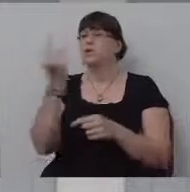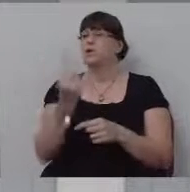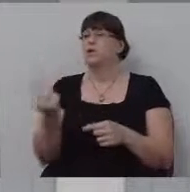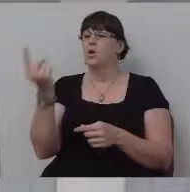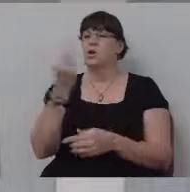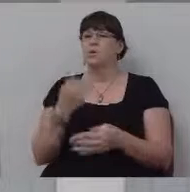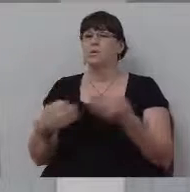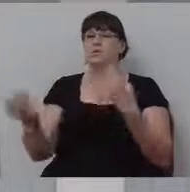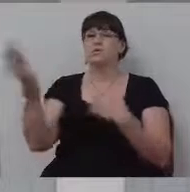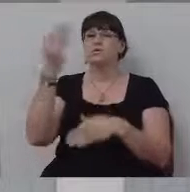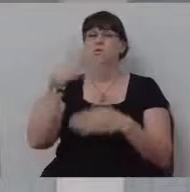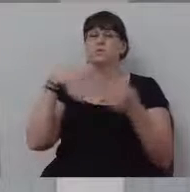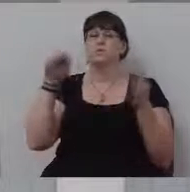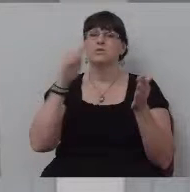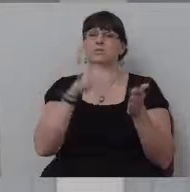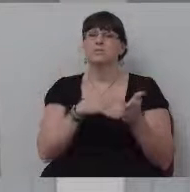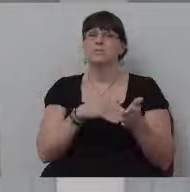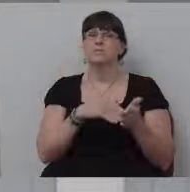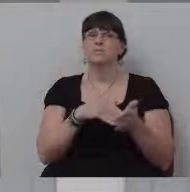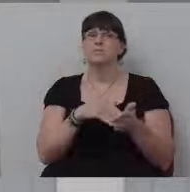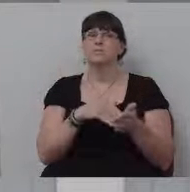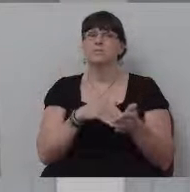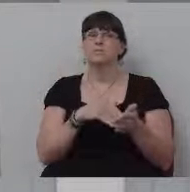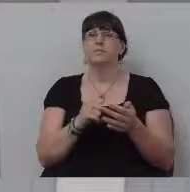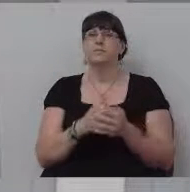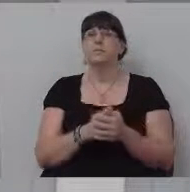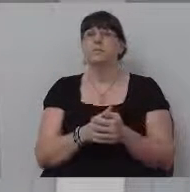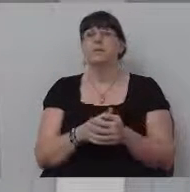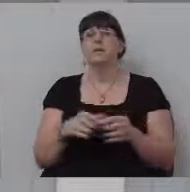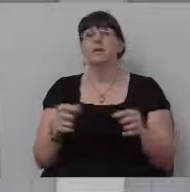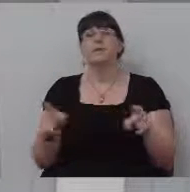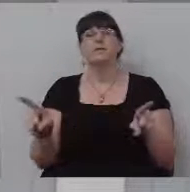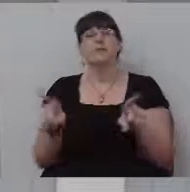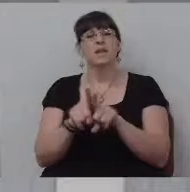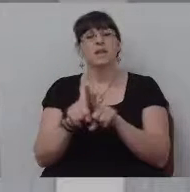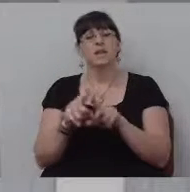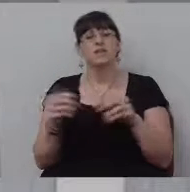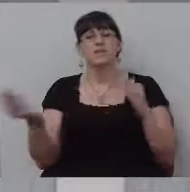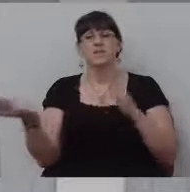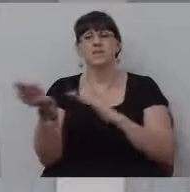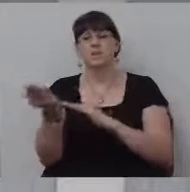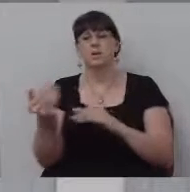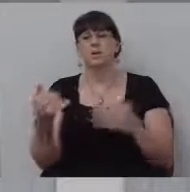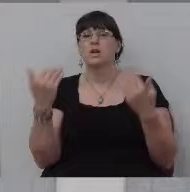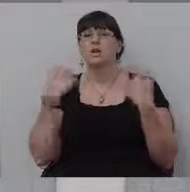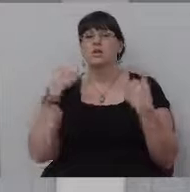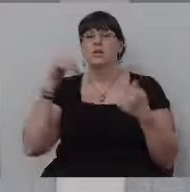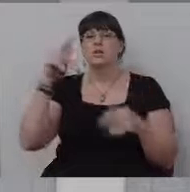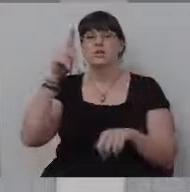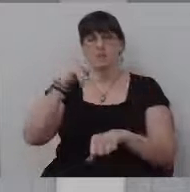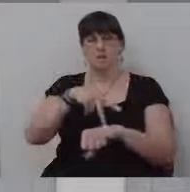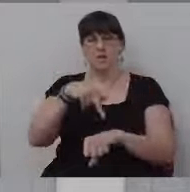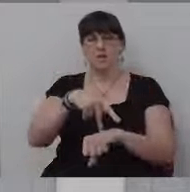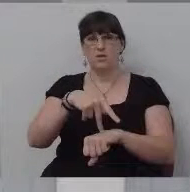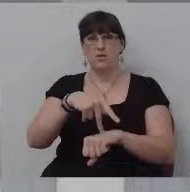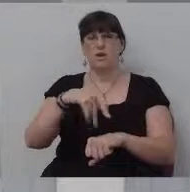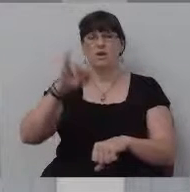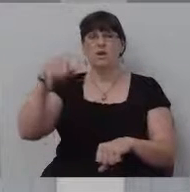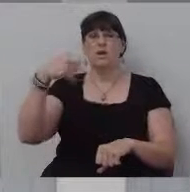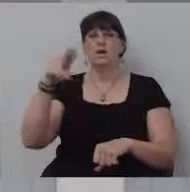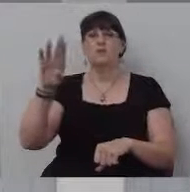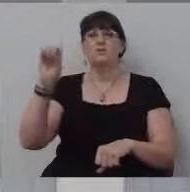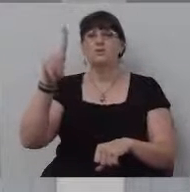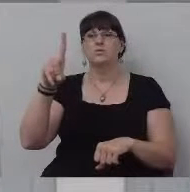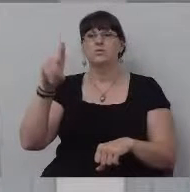And it kind of goes along with the message this morning. You know, you've got, um, Peter and Judas Iscariot. The difference